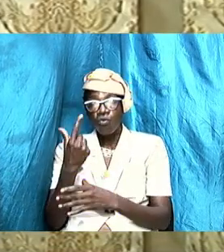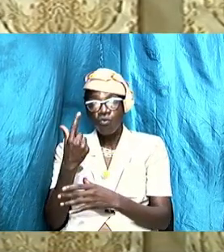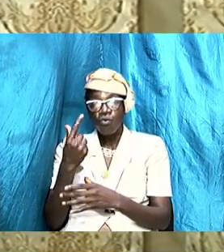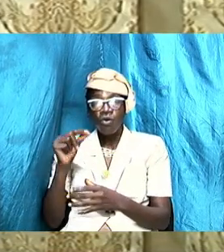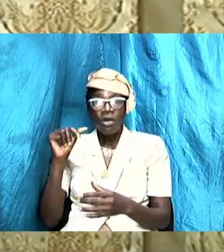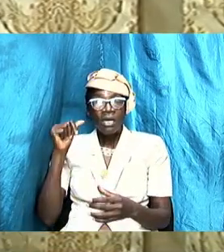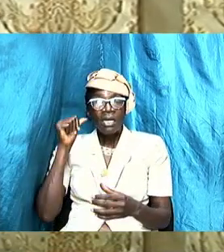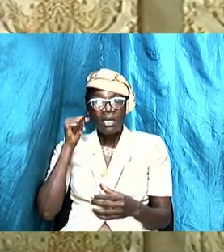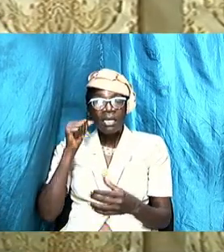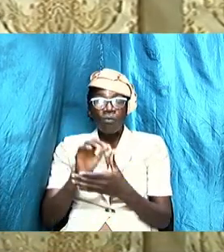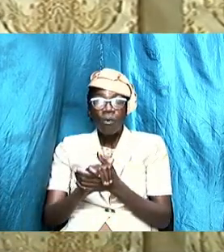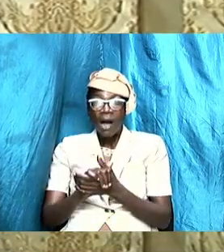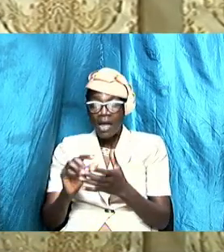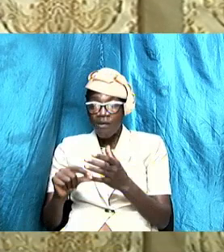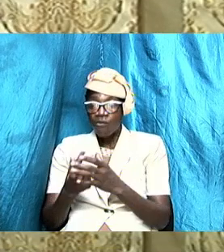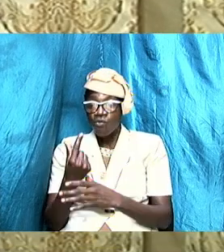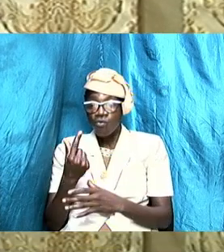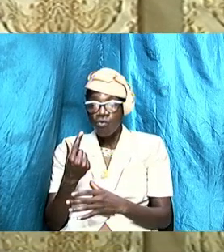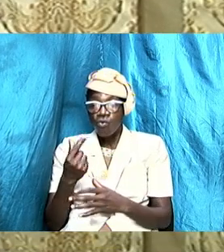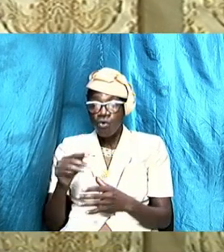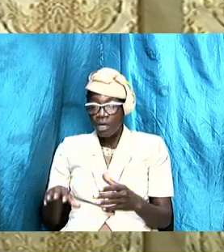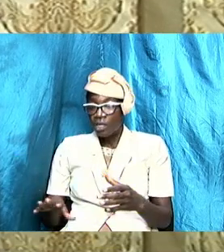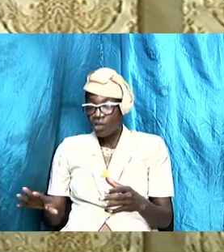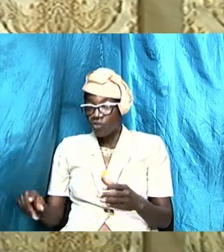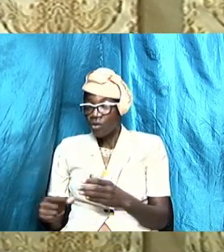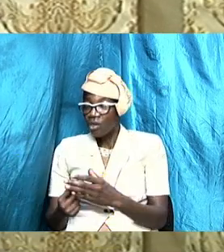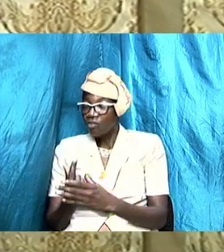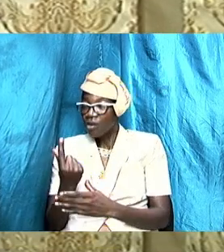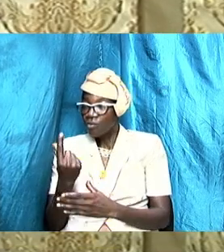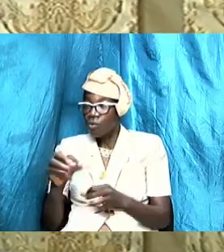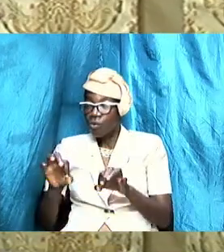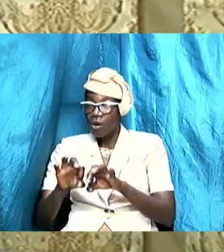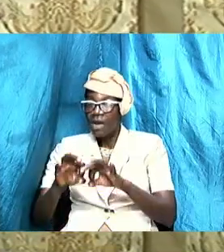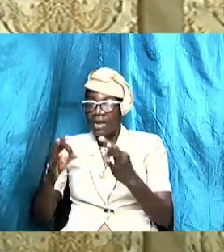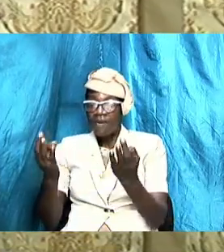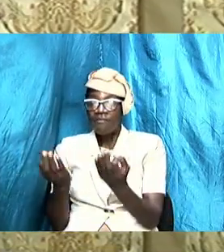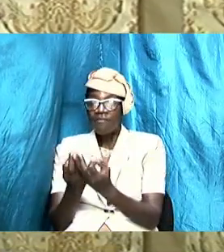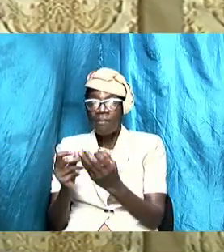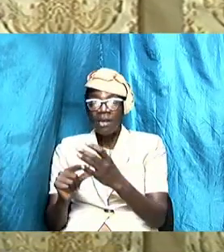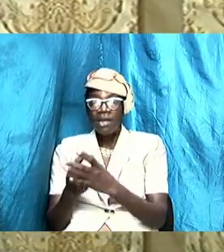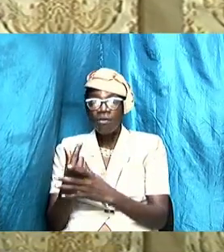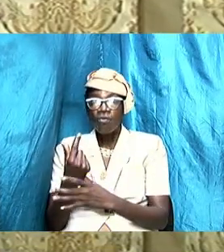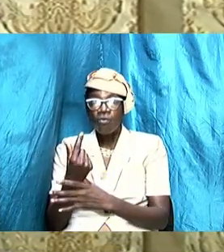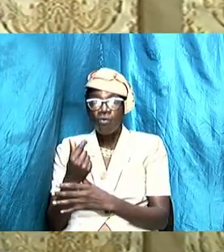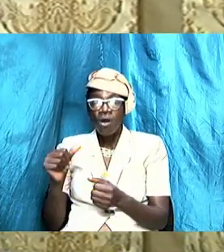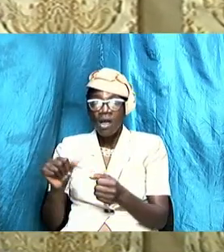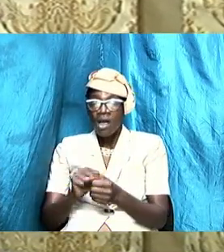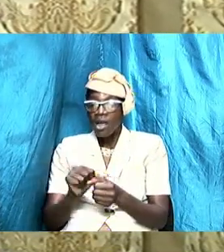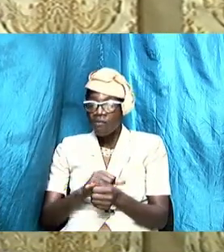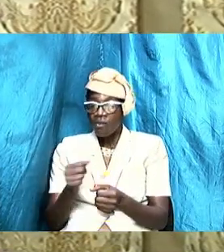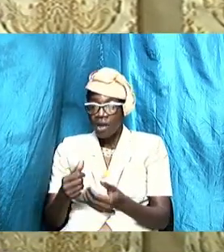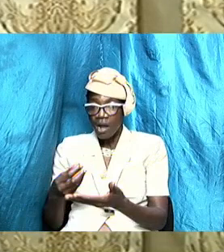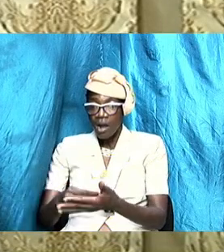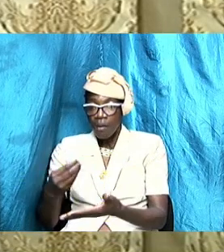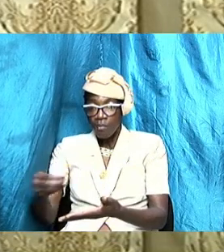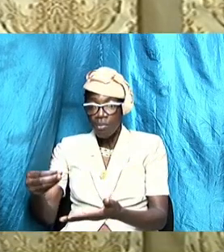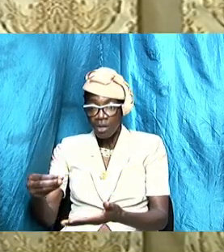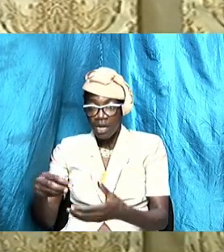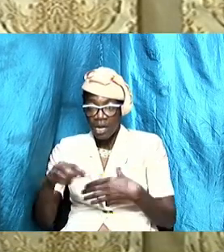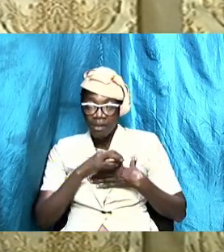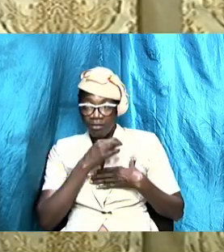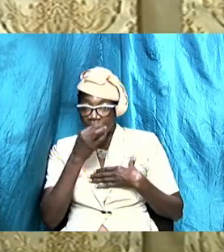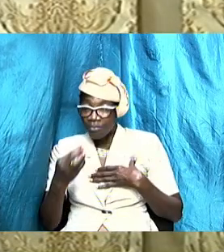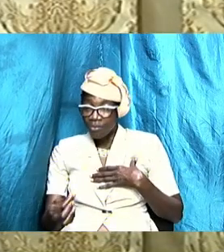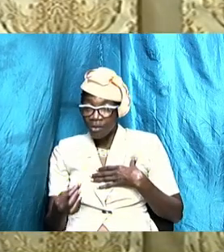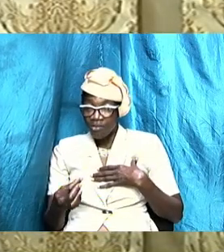children will advance the family advance every width financially and spiritually every width